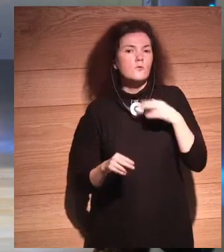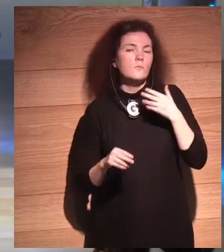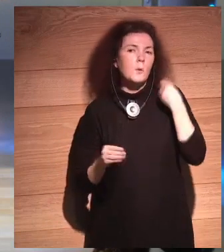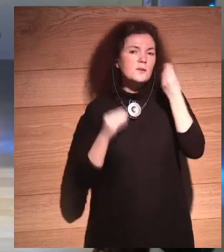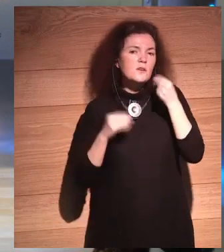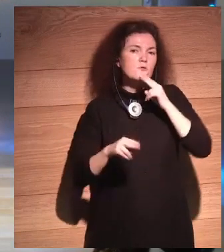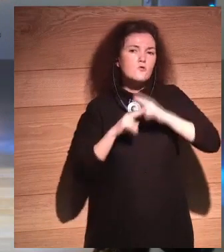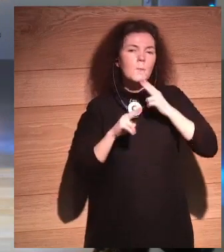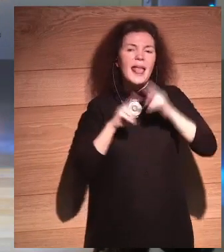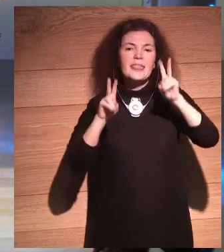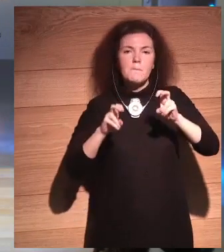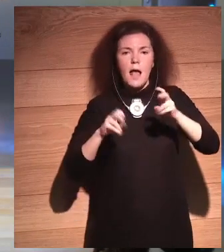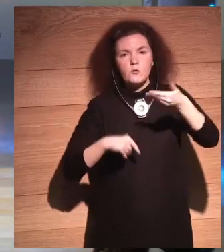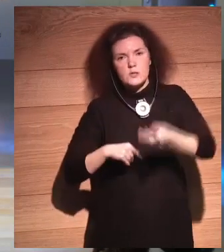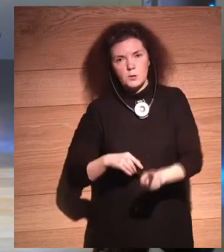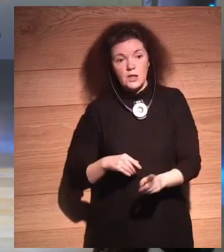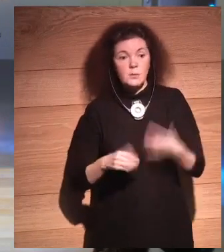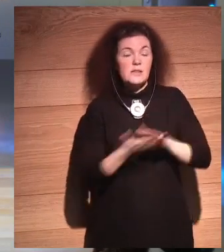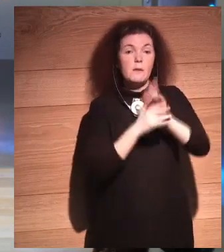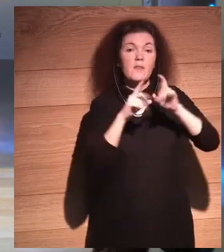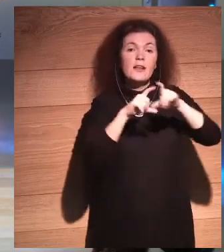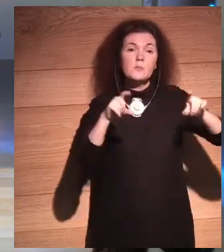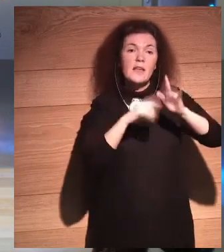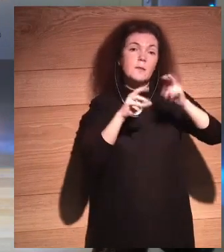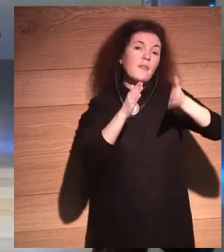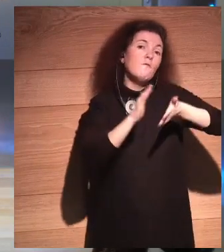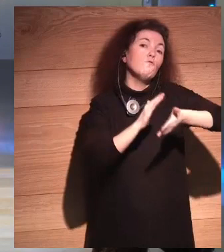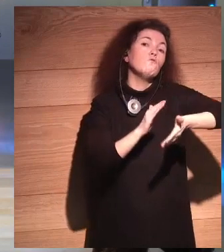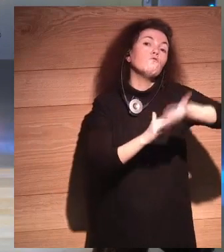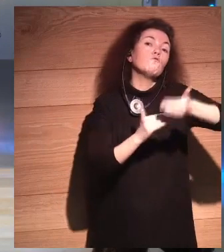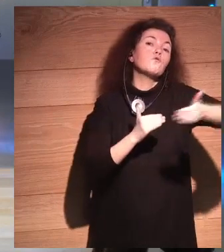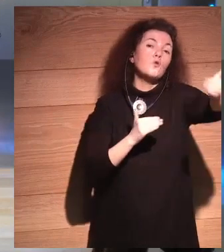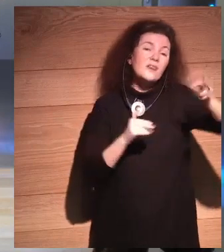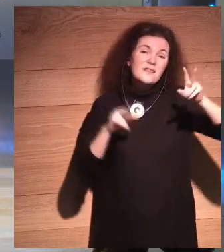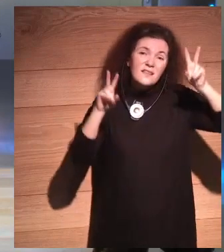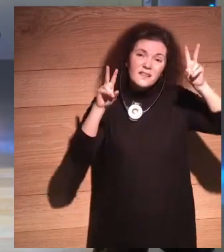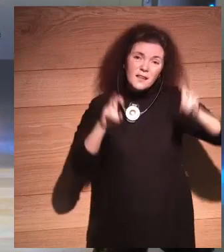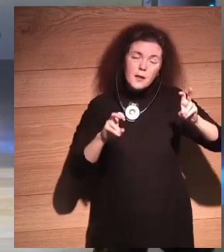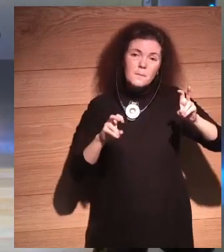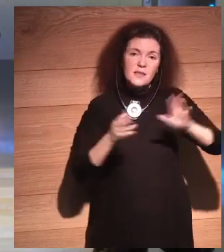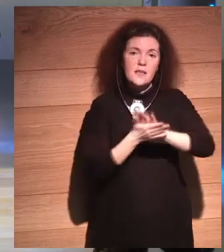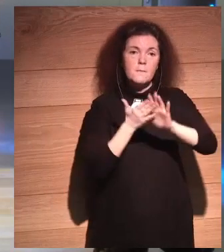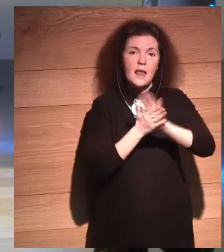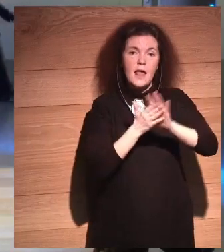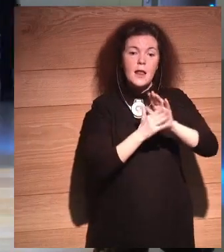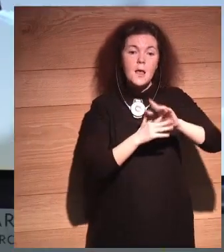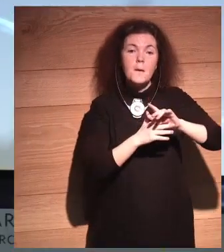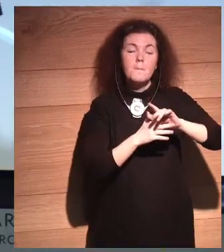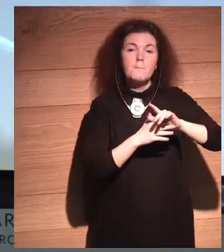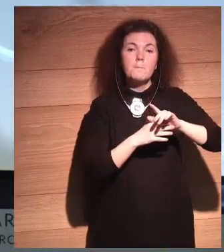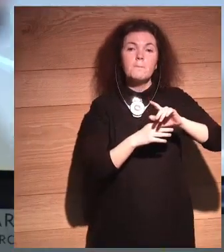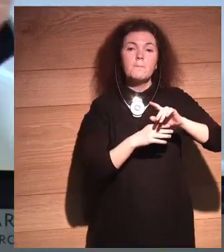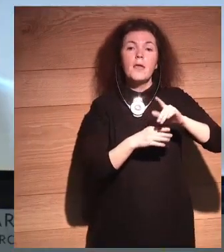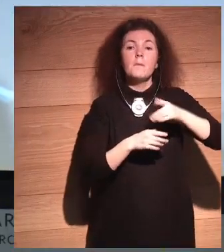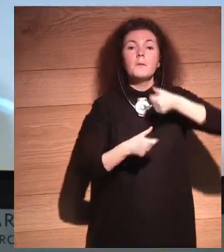conversations with companies about the future, these are questions that matter after you have a couple of drinks. You know, as Bertolt Brecht liked